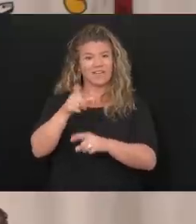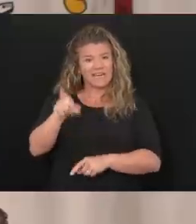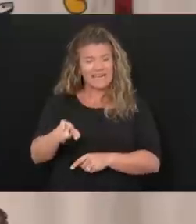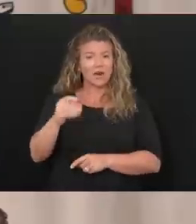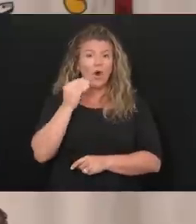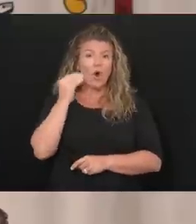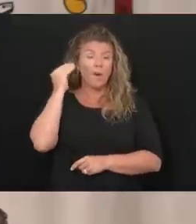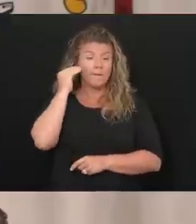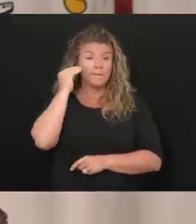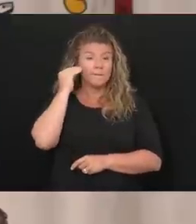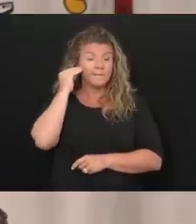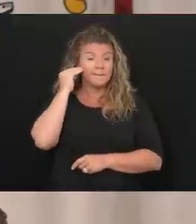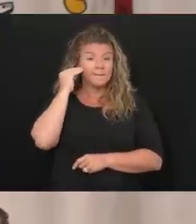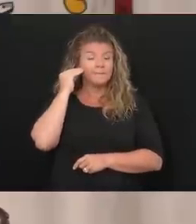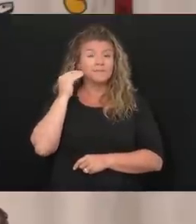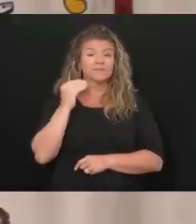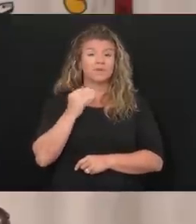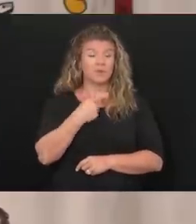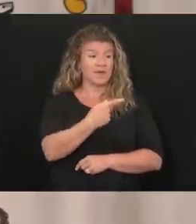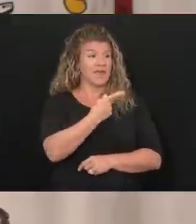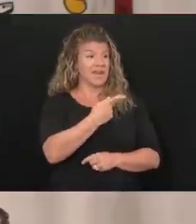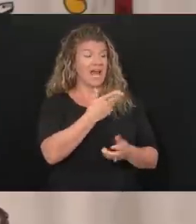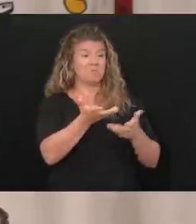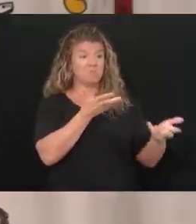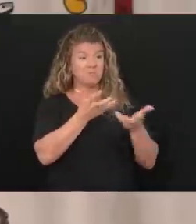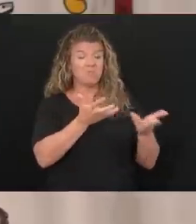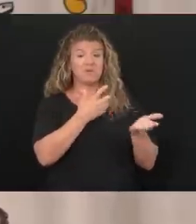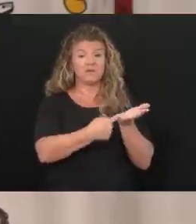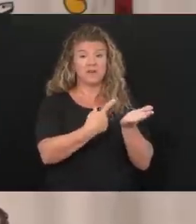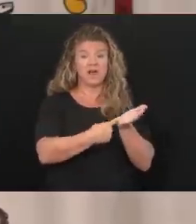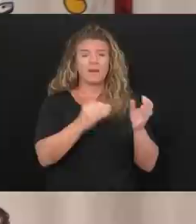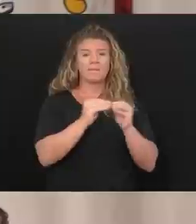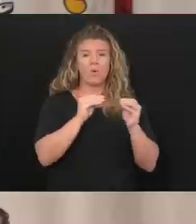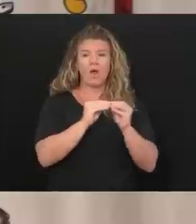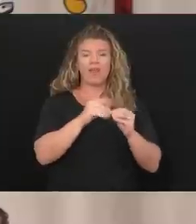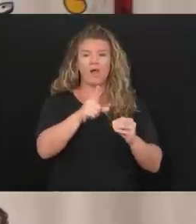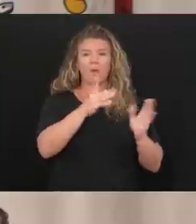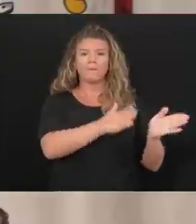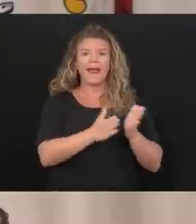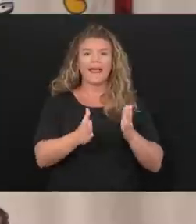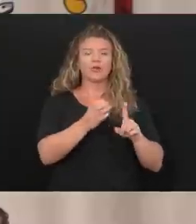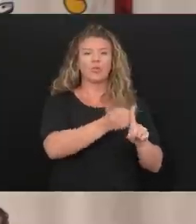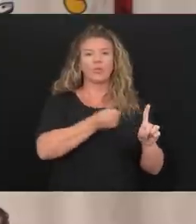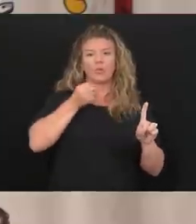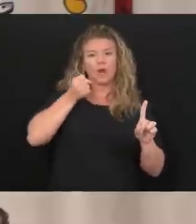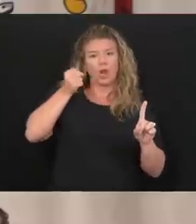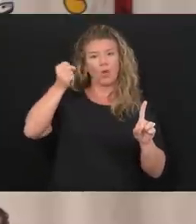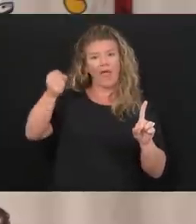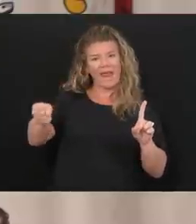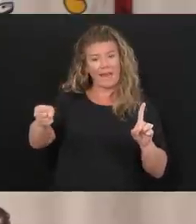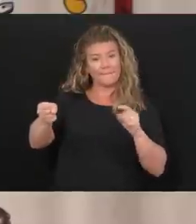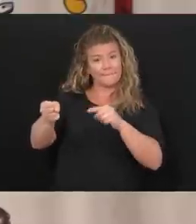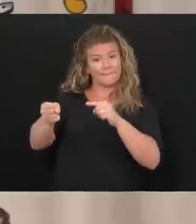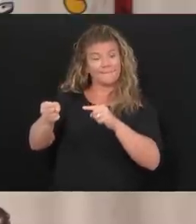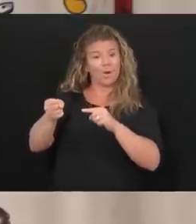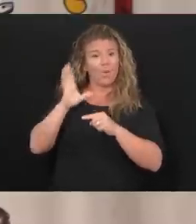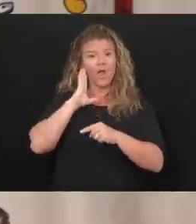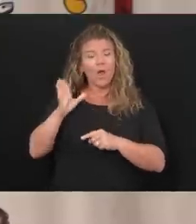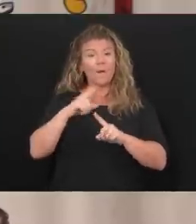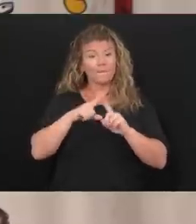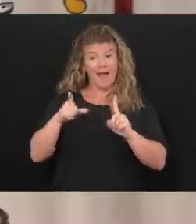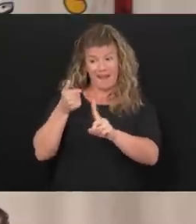I went on to talk to him more and he's being relocated. But as I understand it,